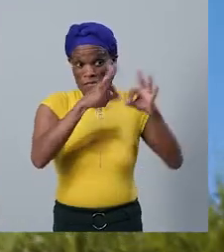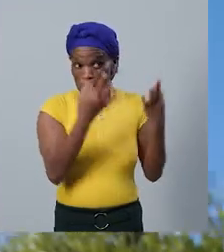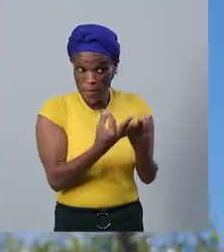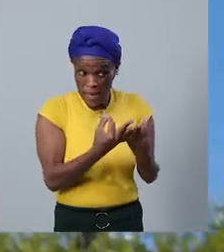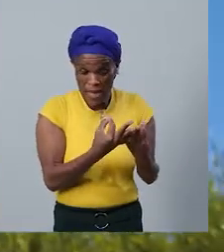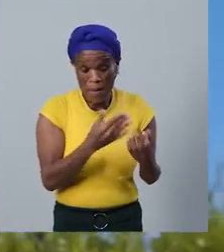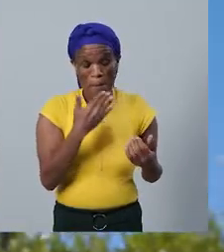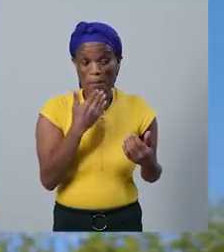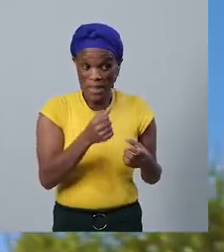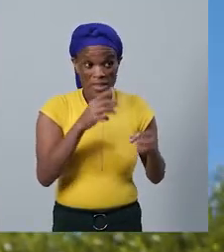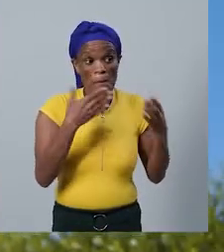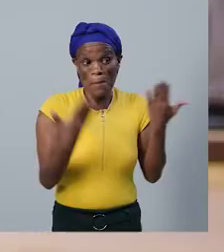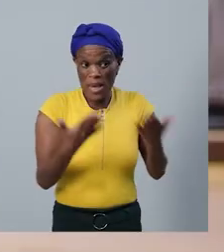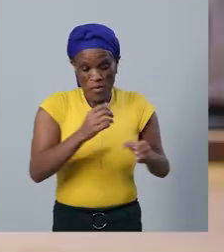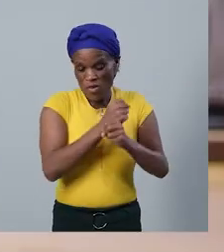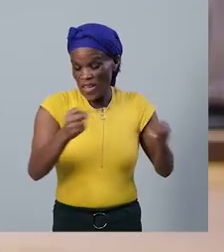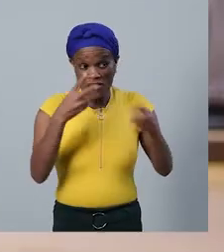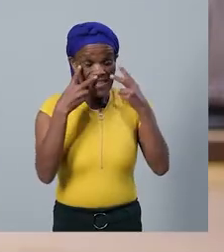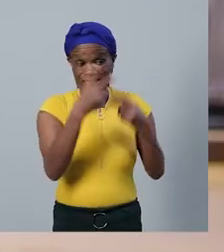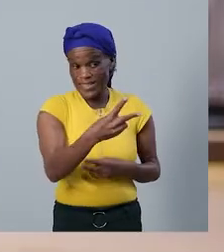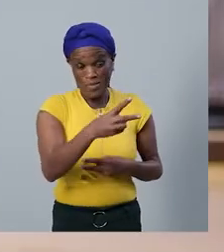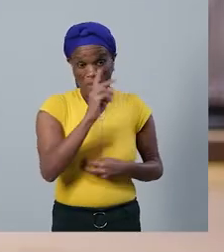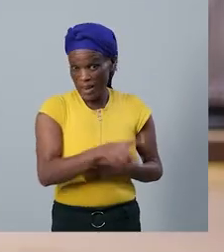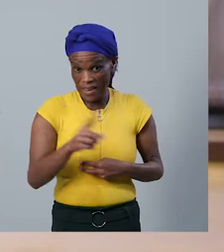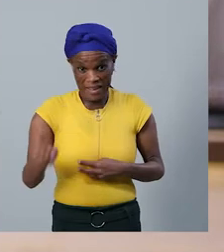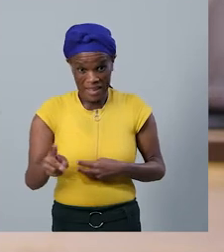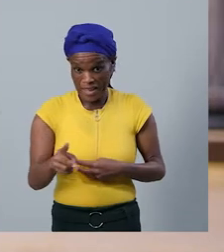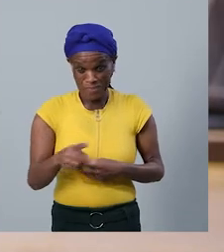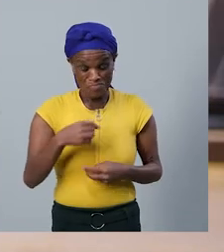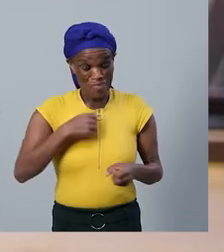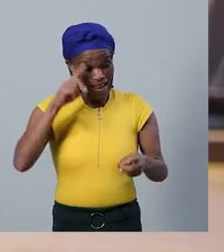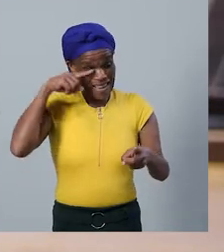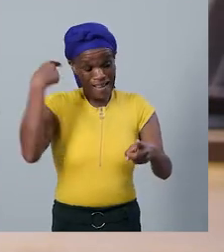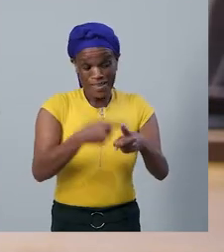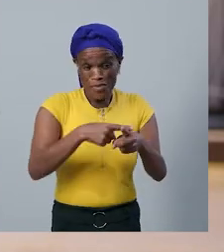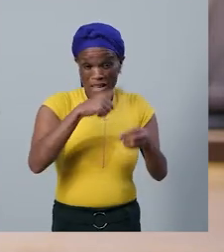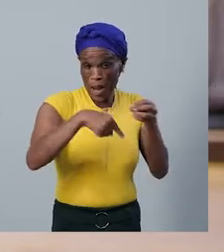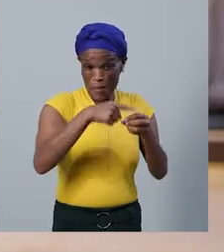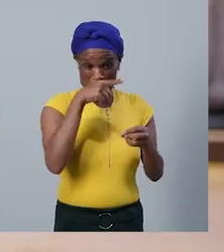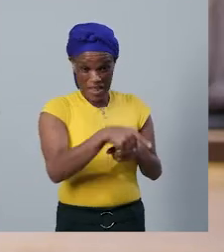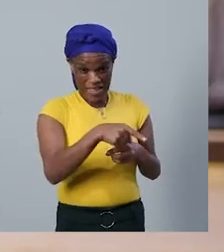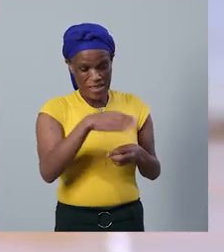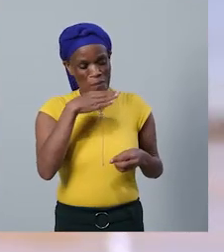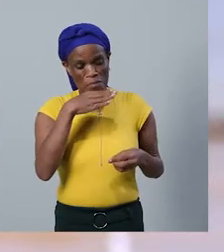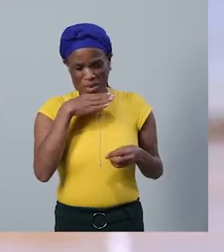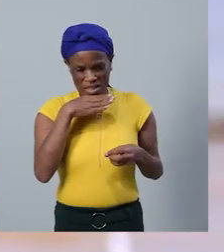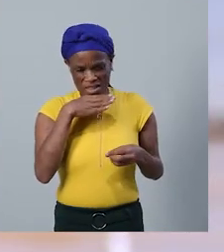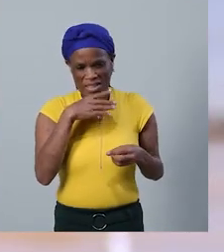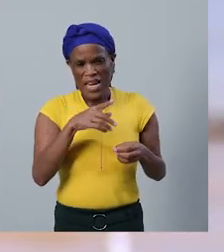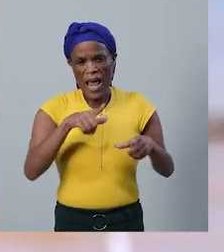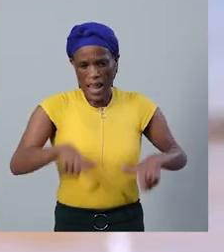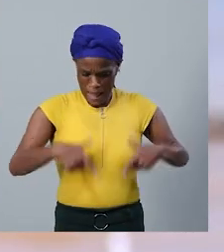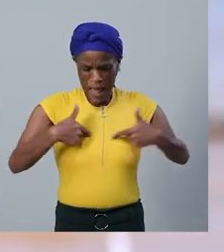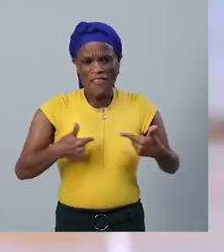actually never see me again? My experience with COVID has taught me that life really matters. I would